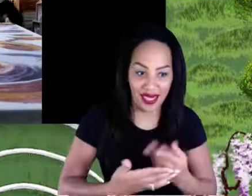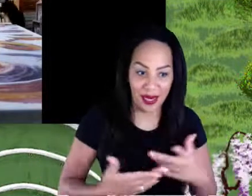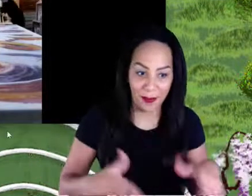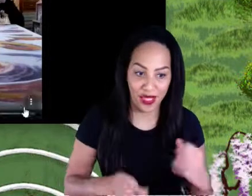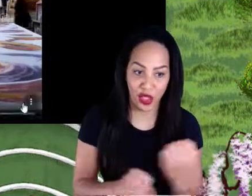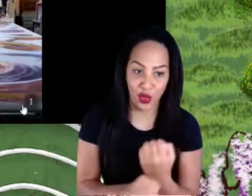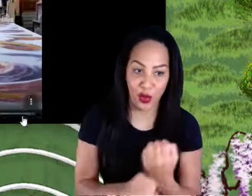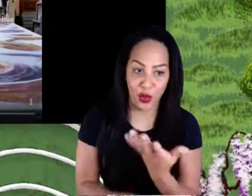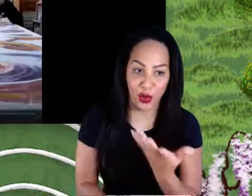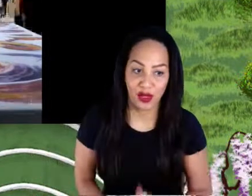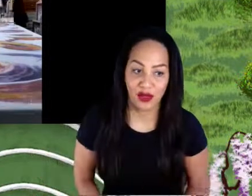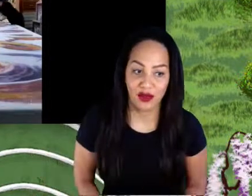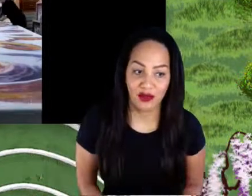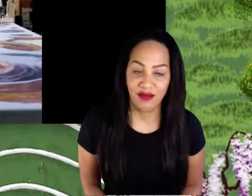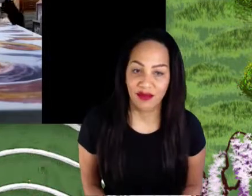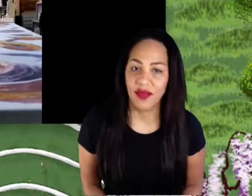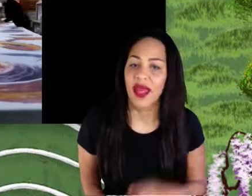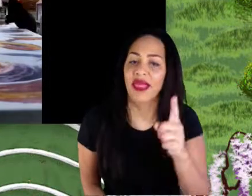And this is a time lapse.